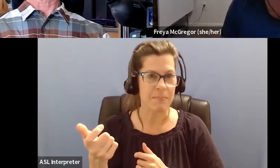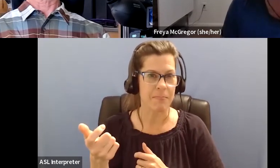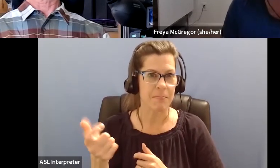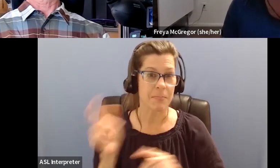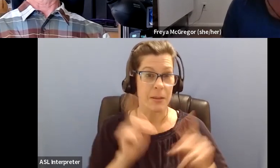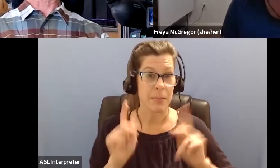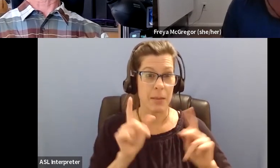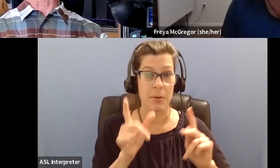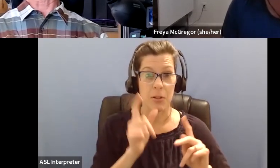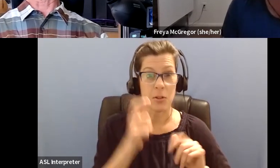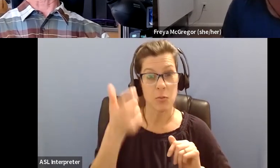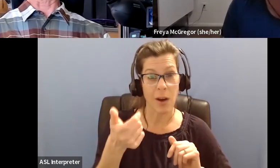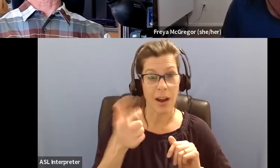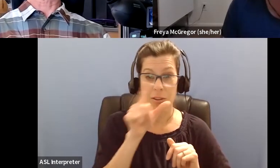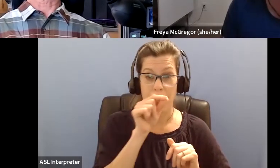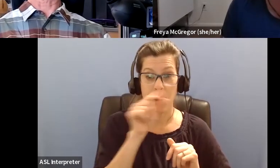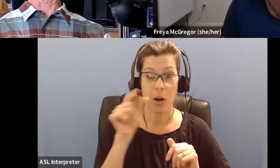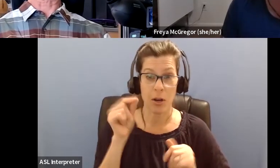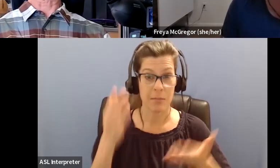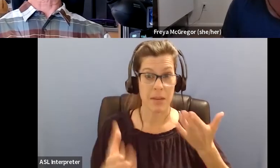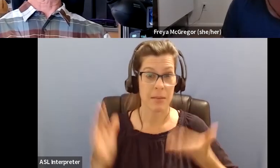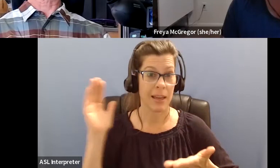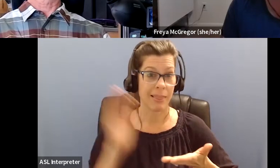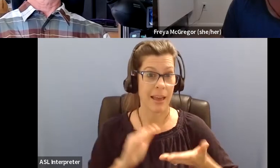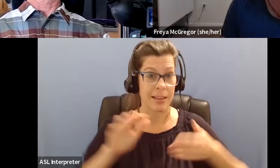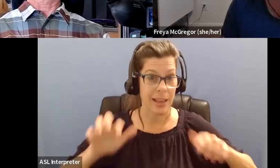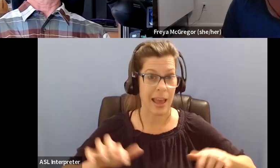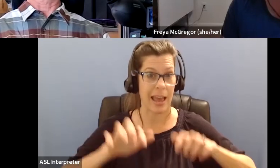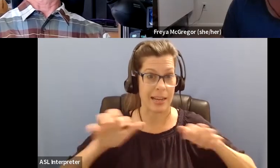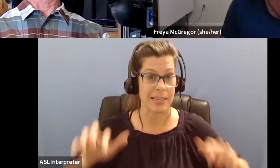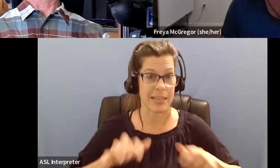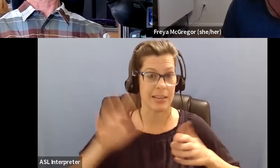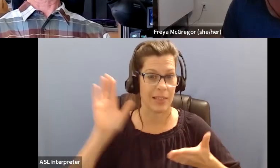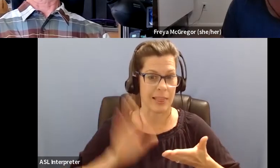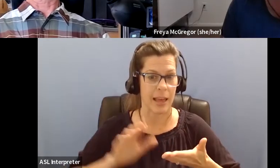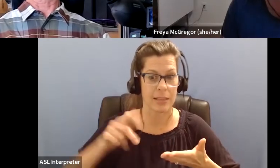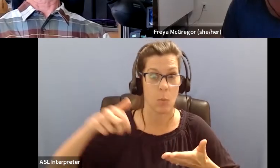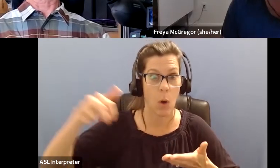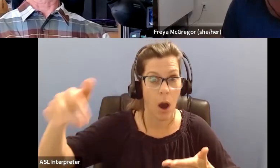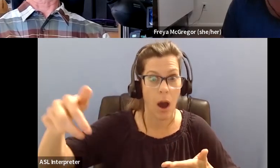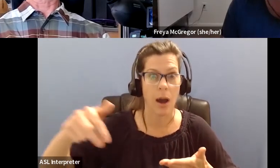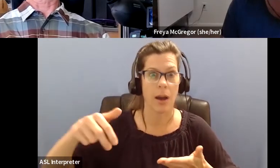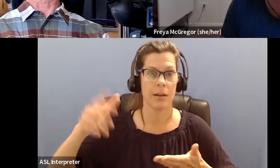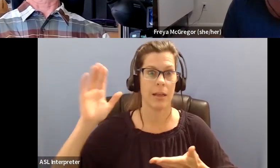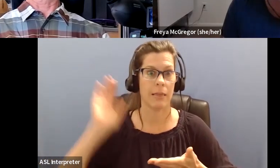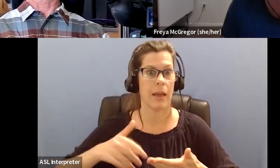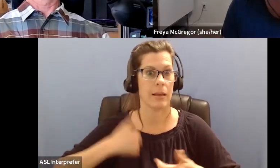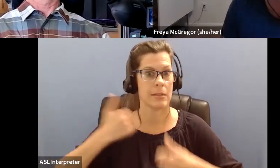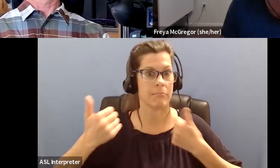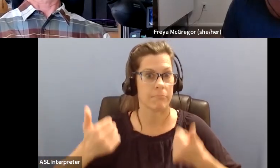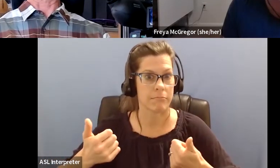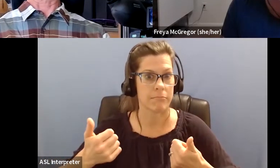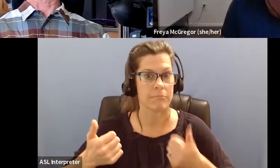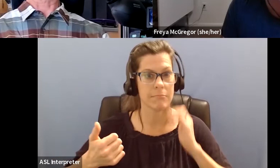not be as active, might be less active. Um, and just become a little bit more familiar with the,